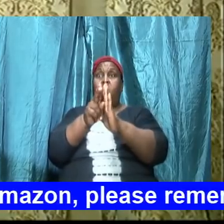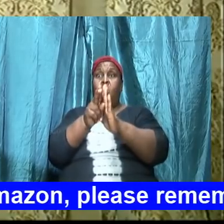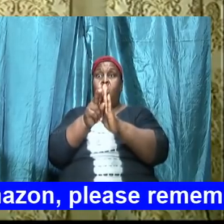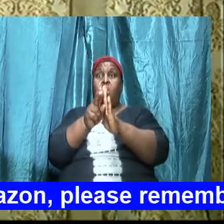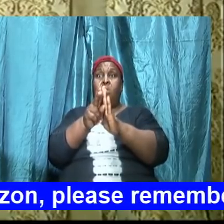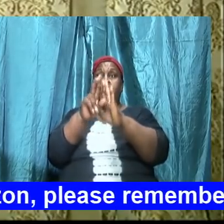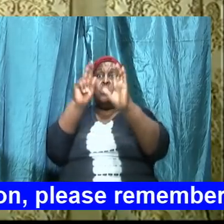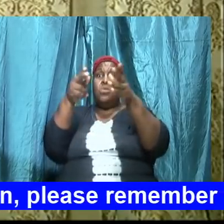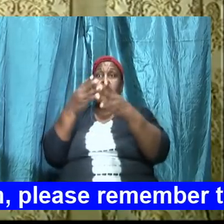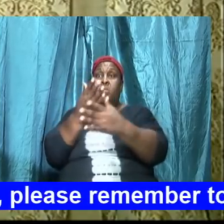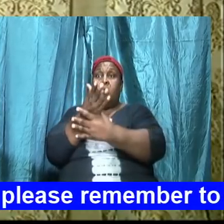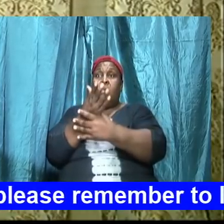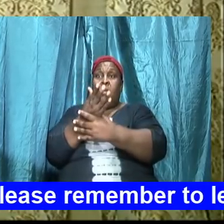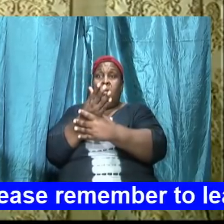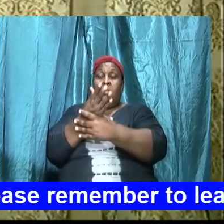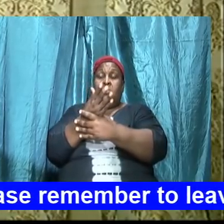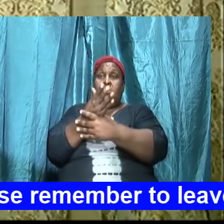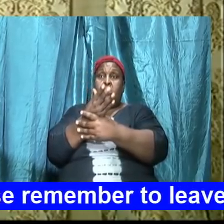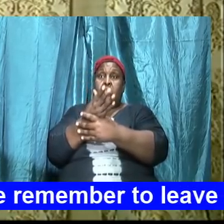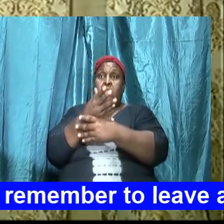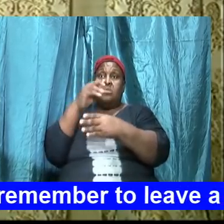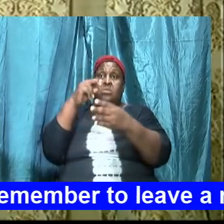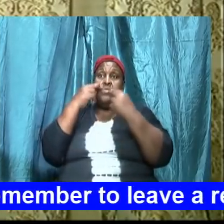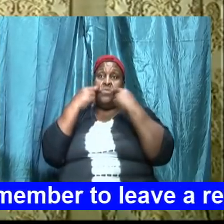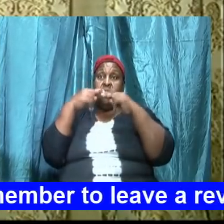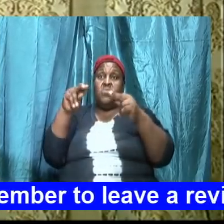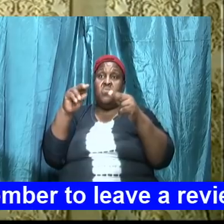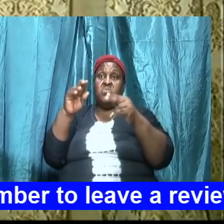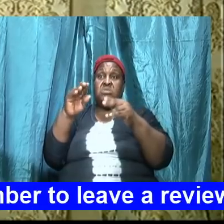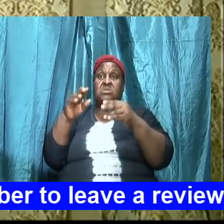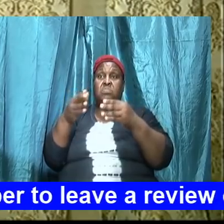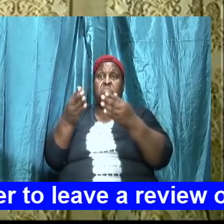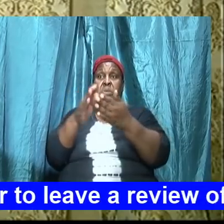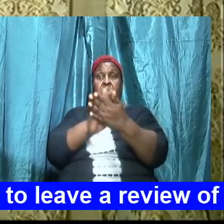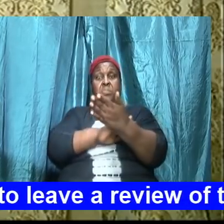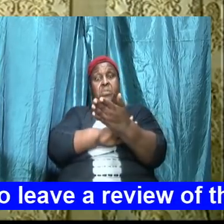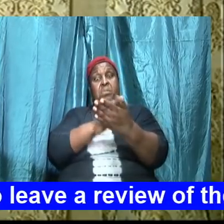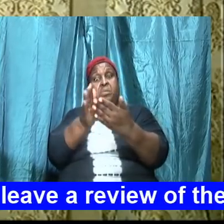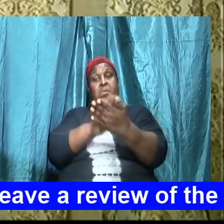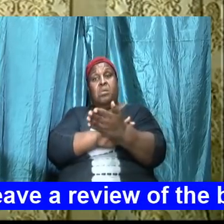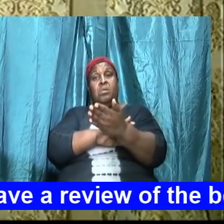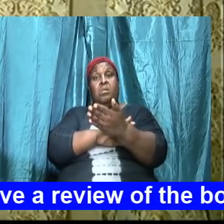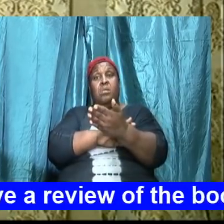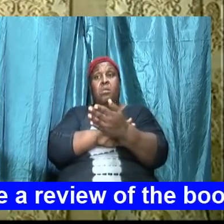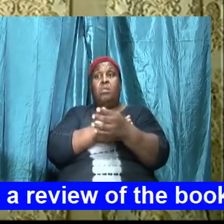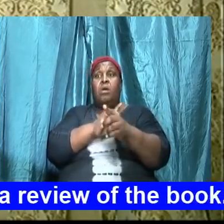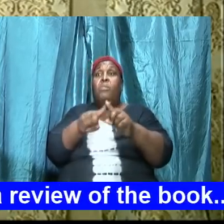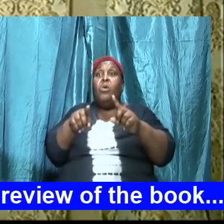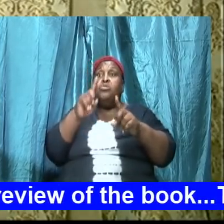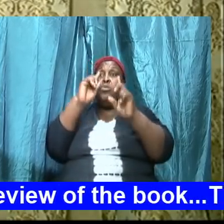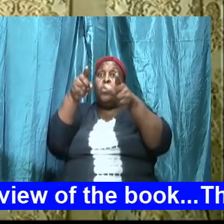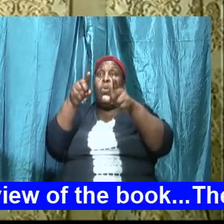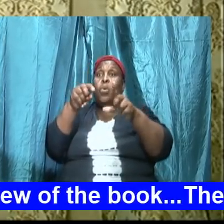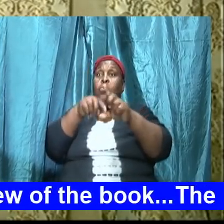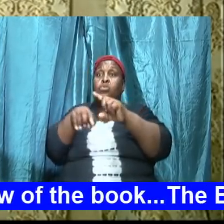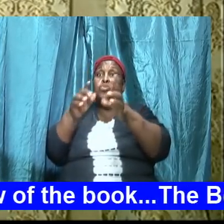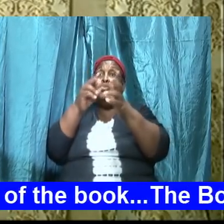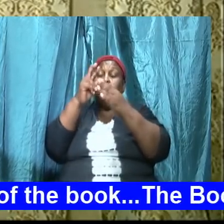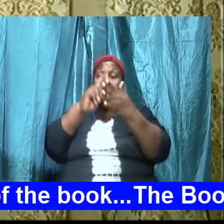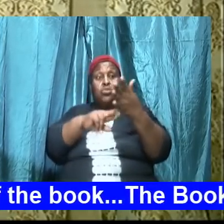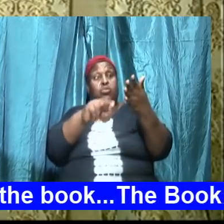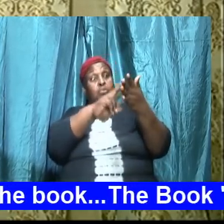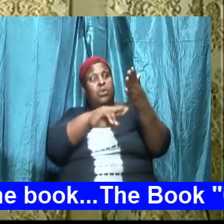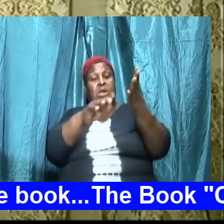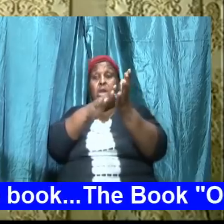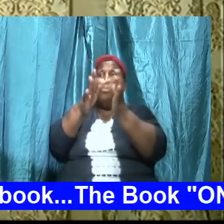turn to the word of God God who made the heavens and the earth God who is sovereign God who made